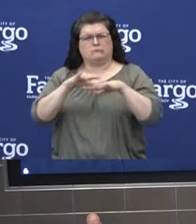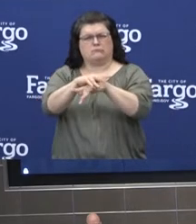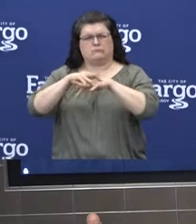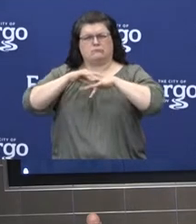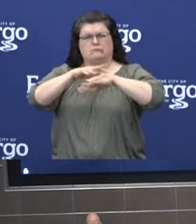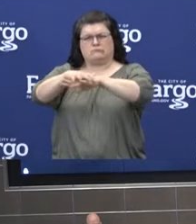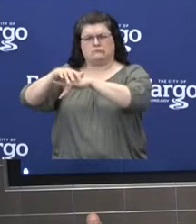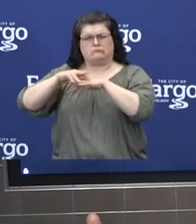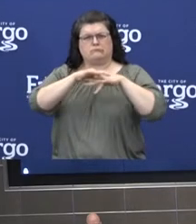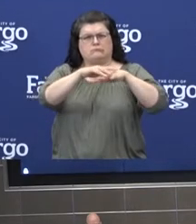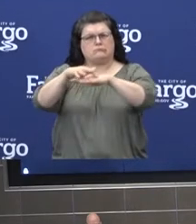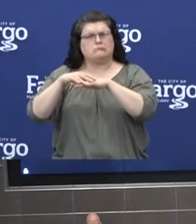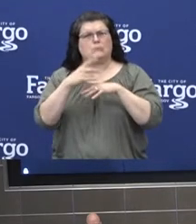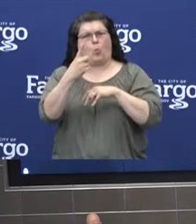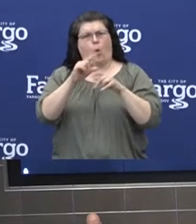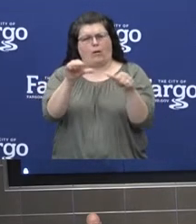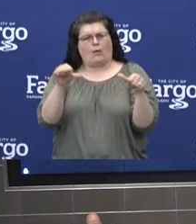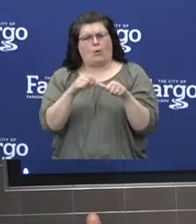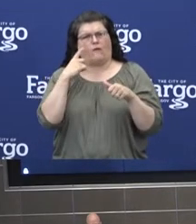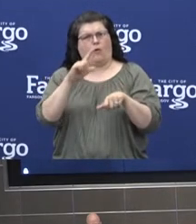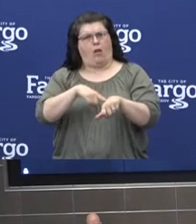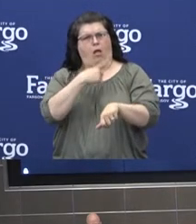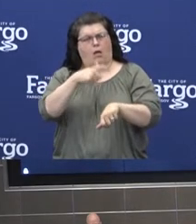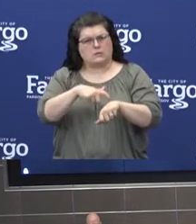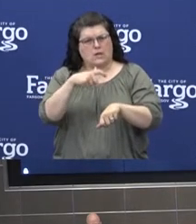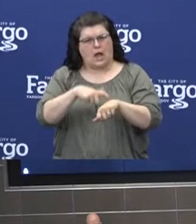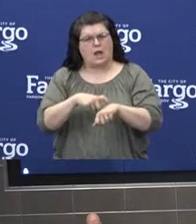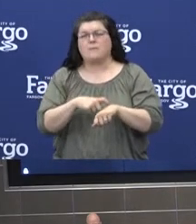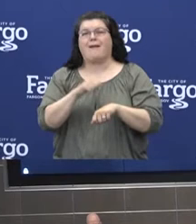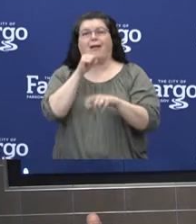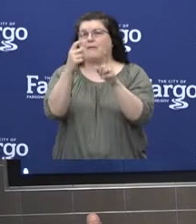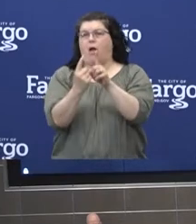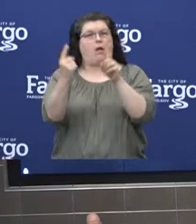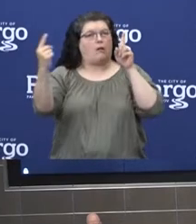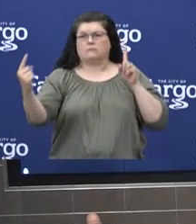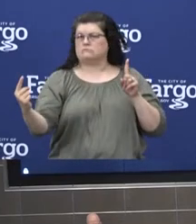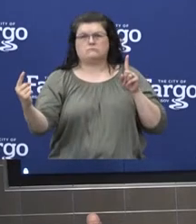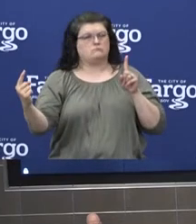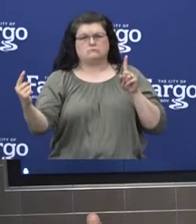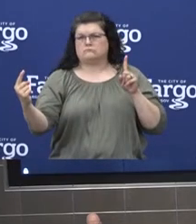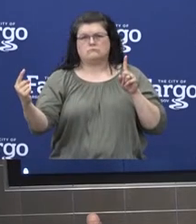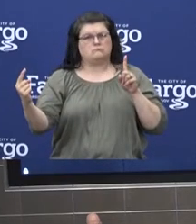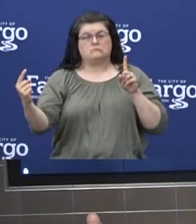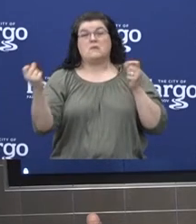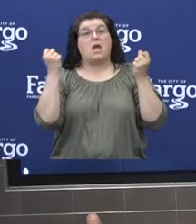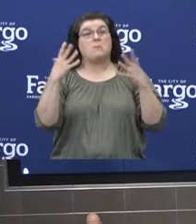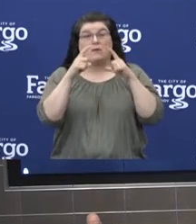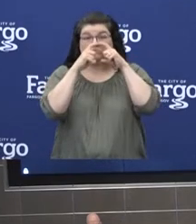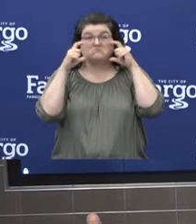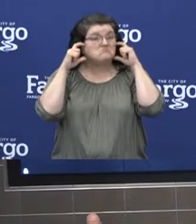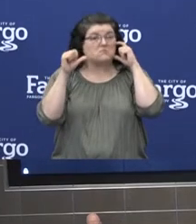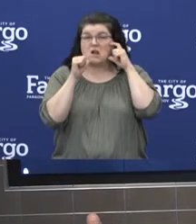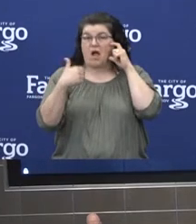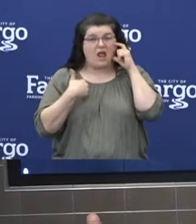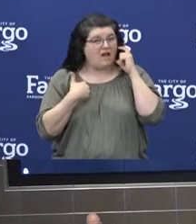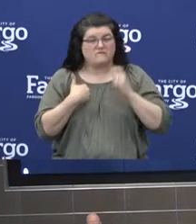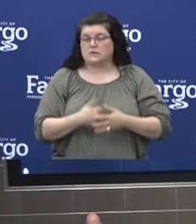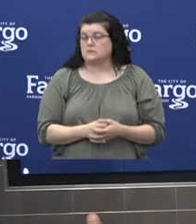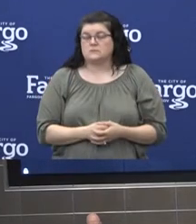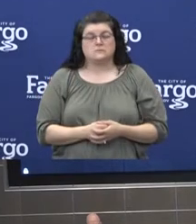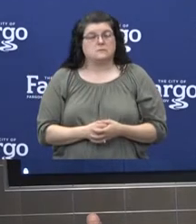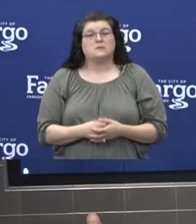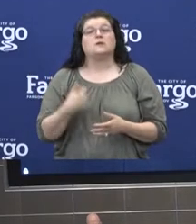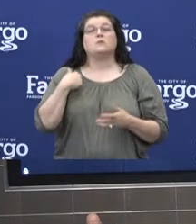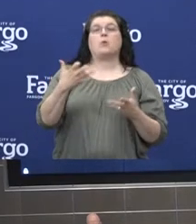one area for an extended period of time, a lack of social distancing, and many not wearing masks. So identifying and